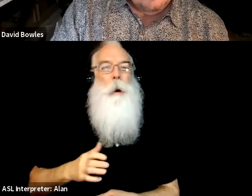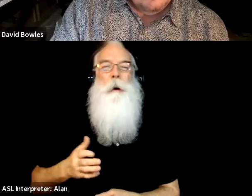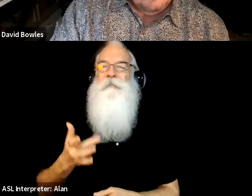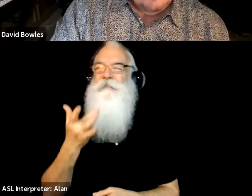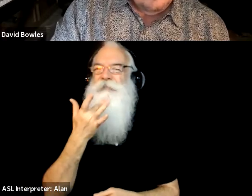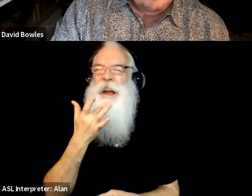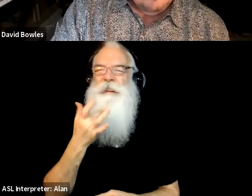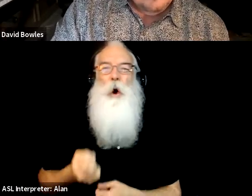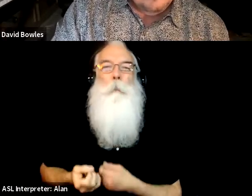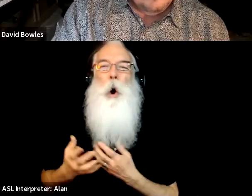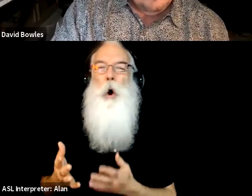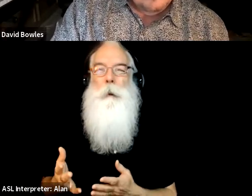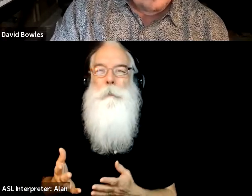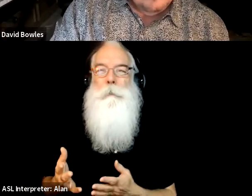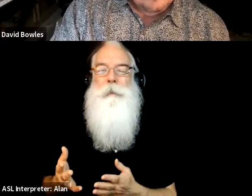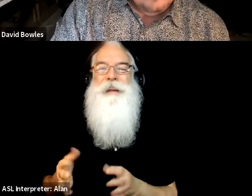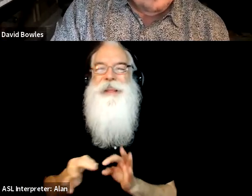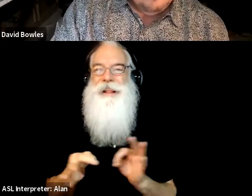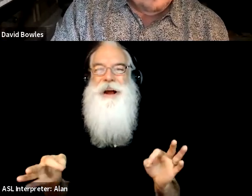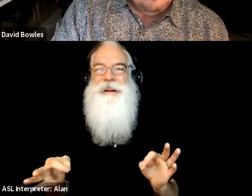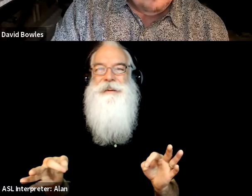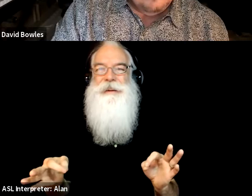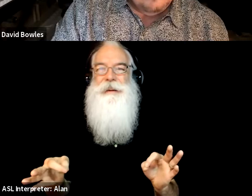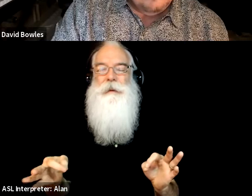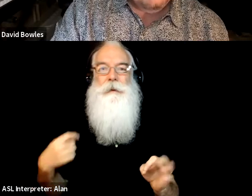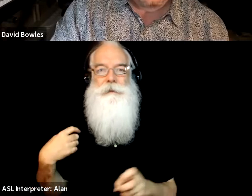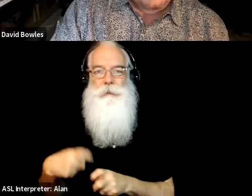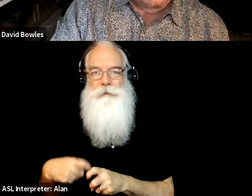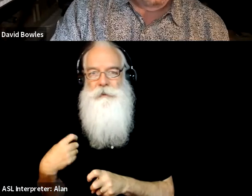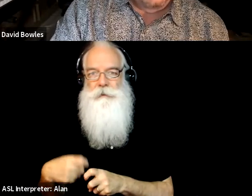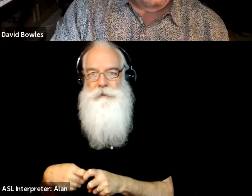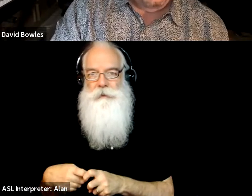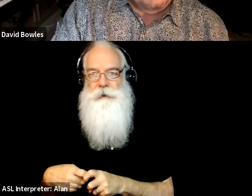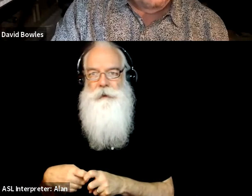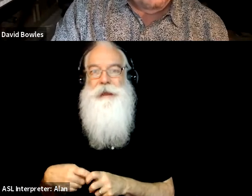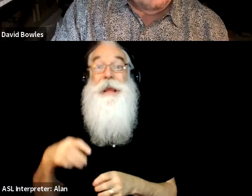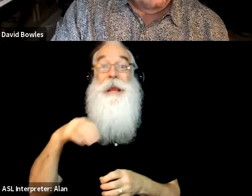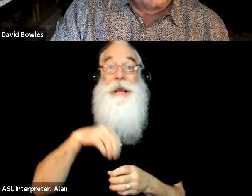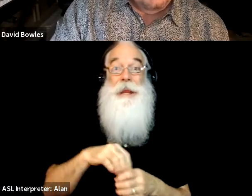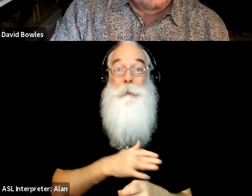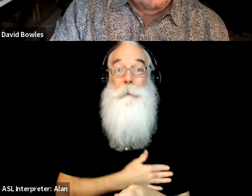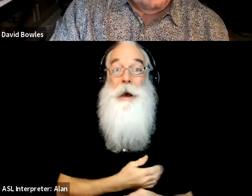poem is the same as the title is, In Mi Verso Soy Libre. In my verse, I am free.